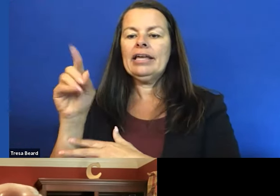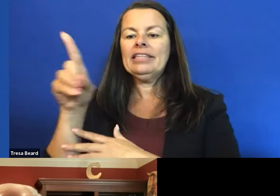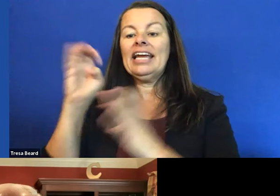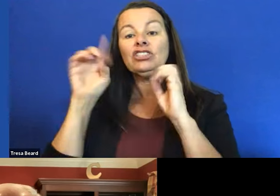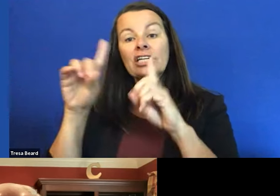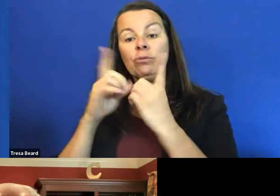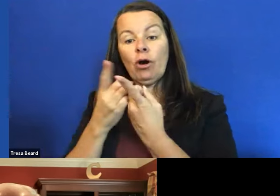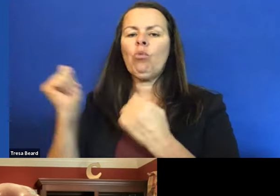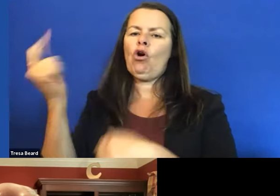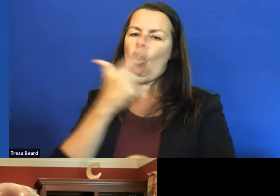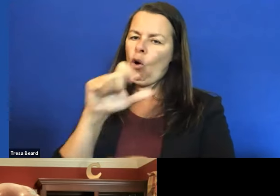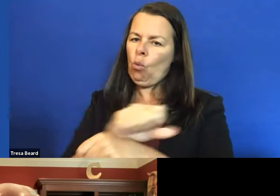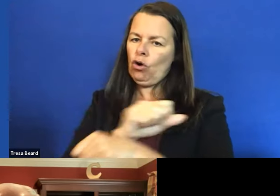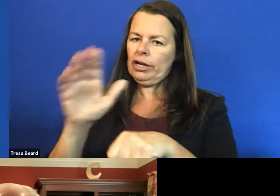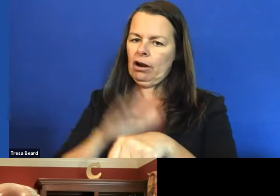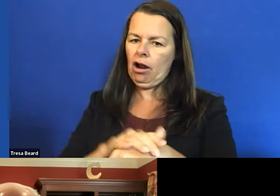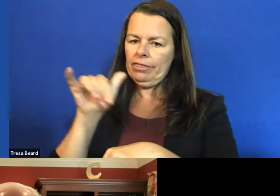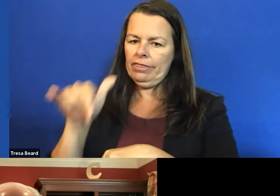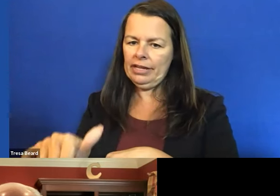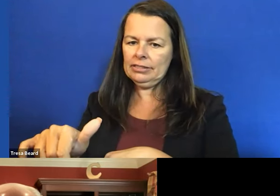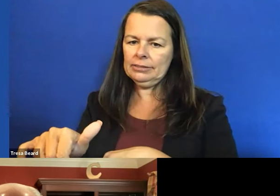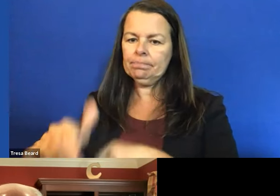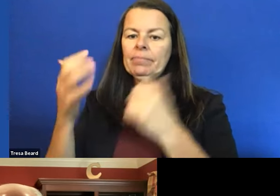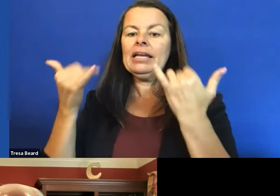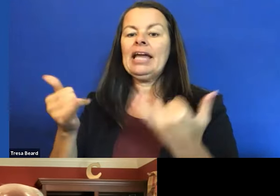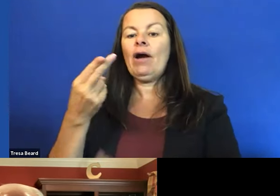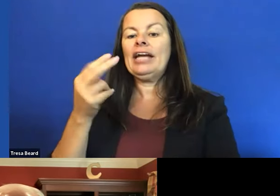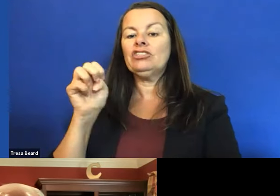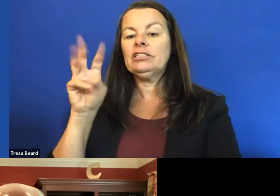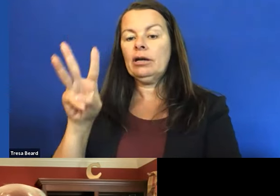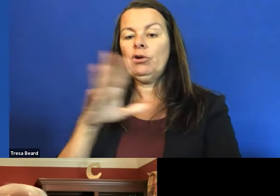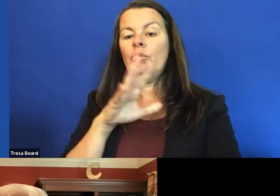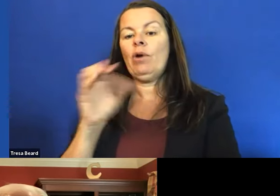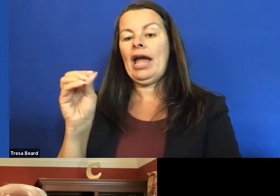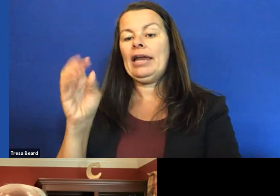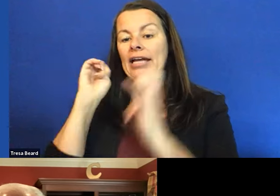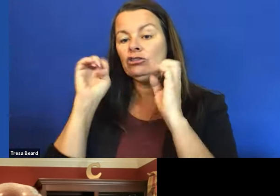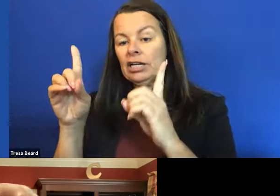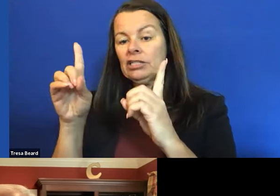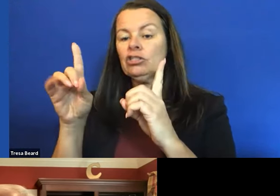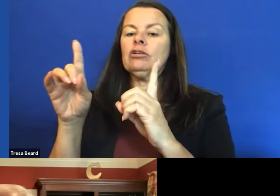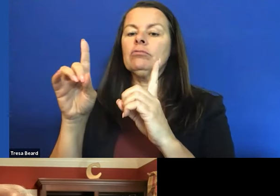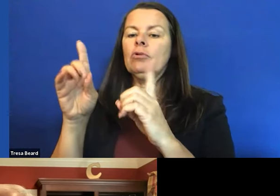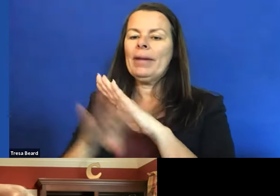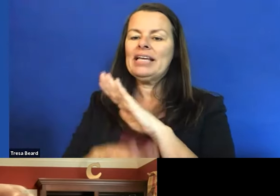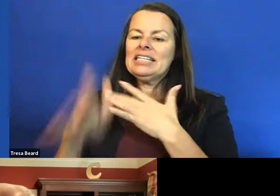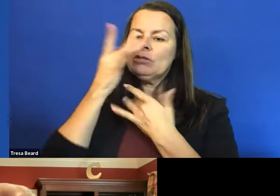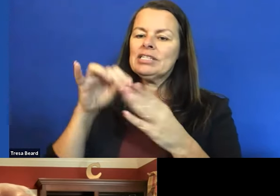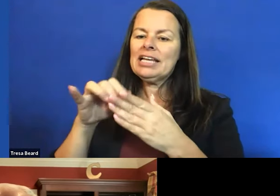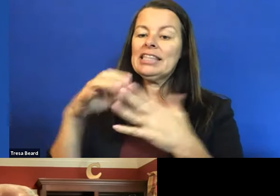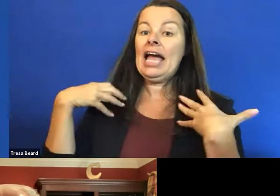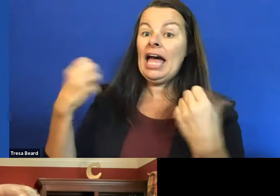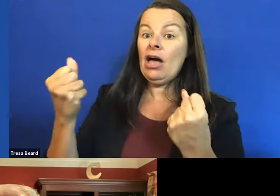HEW and Education basically are interested in the health area and the education area.